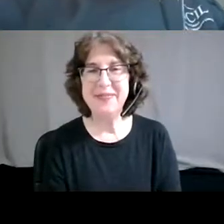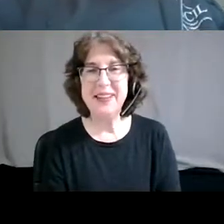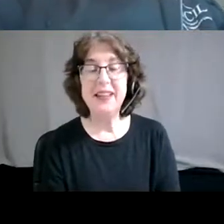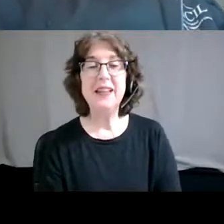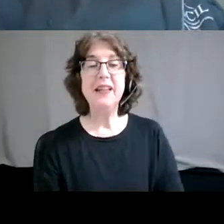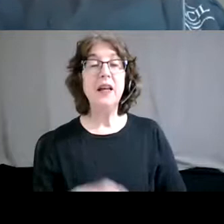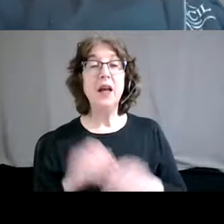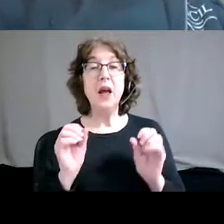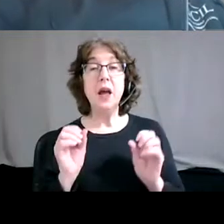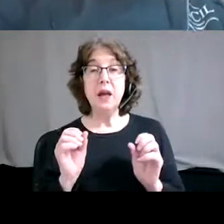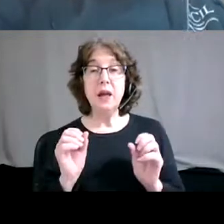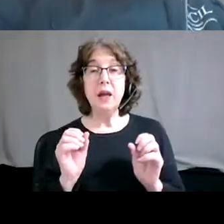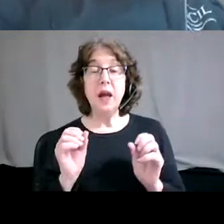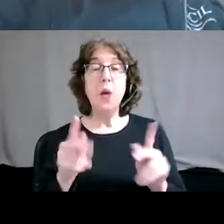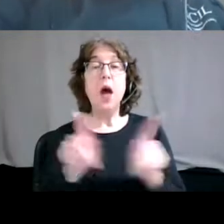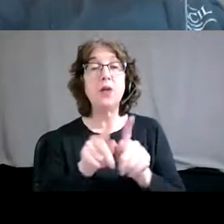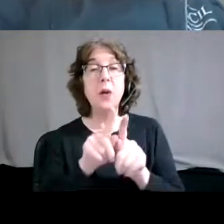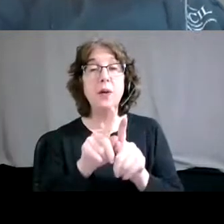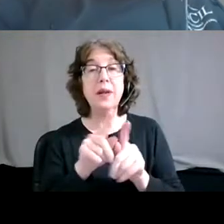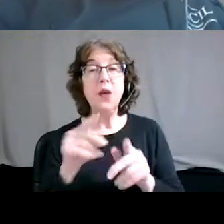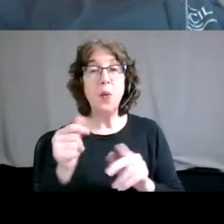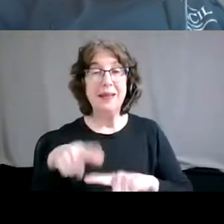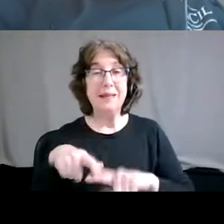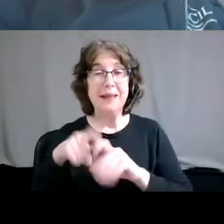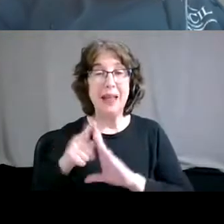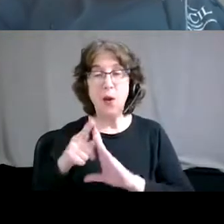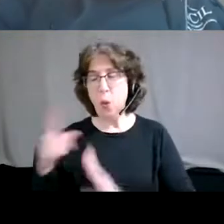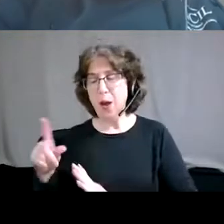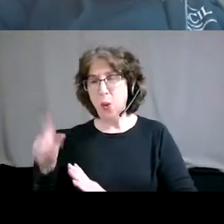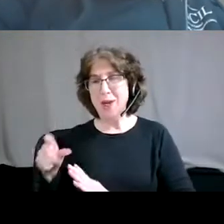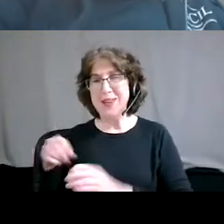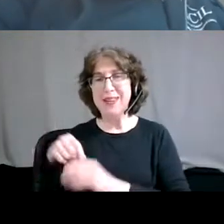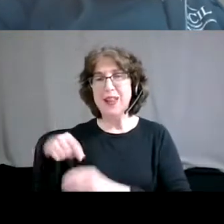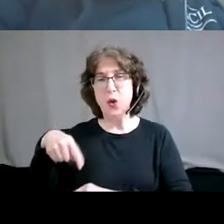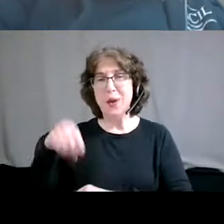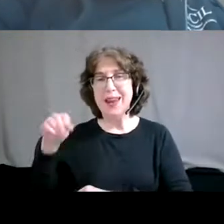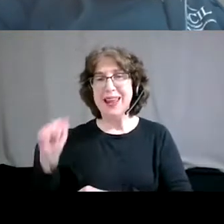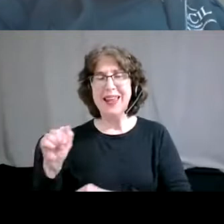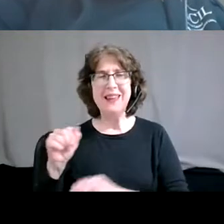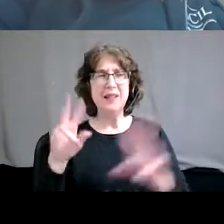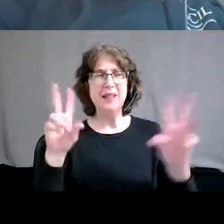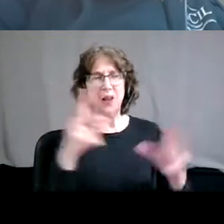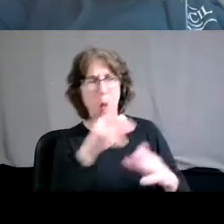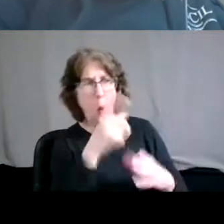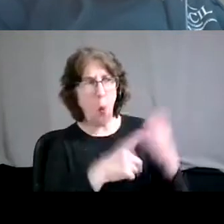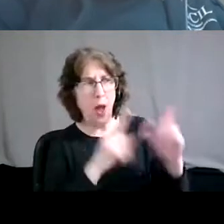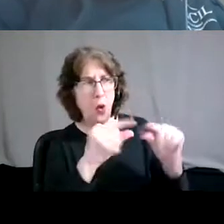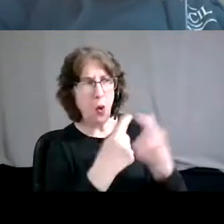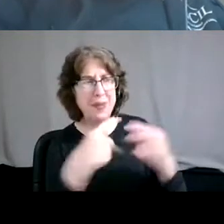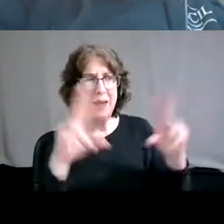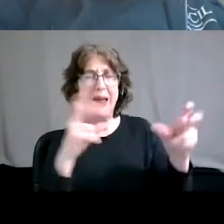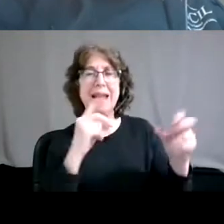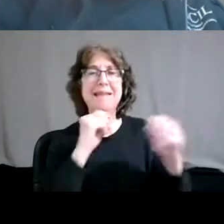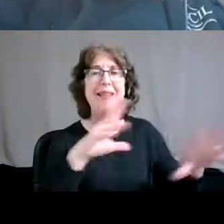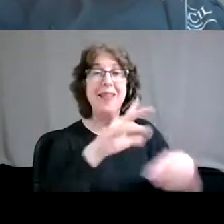Thanks. Uh, I also wanted to take a quick second. We did have a question in the Q and a, um, what group said nothing about us without us that is